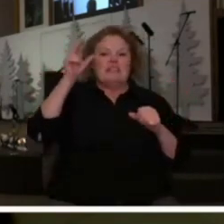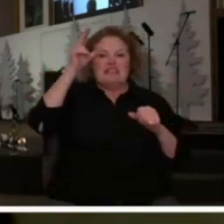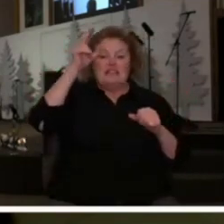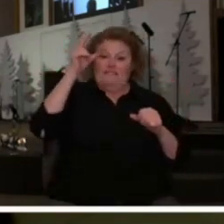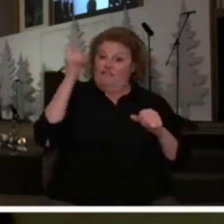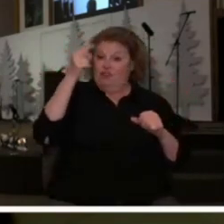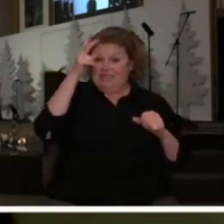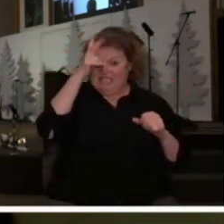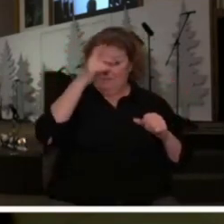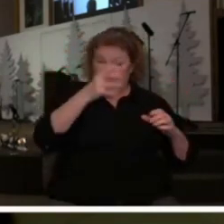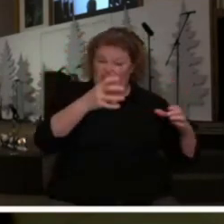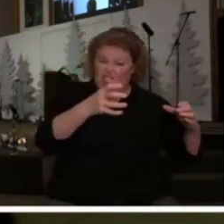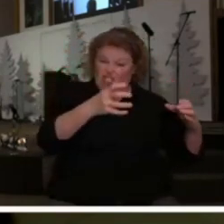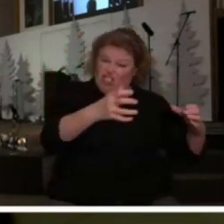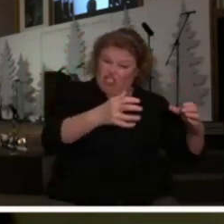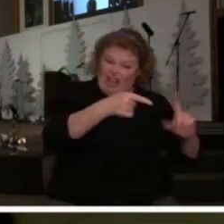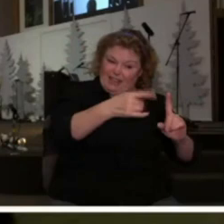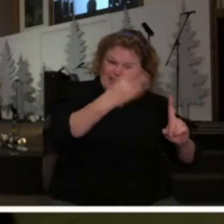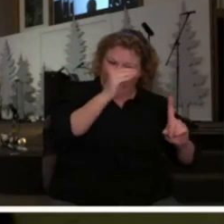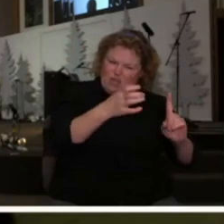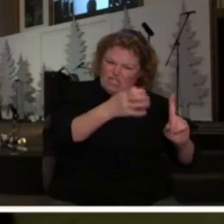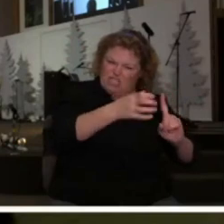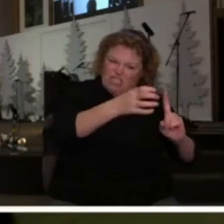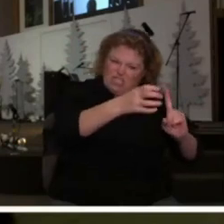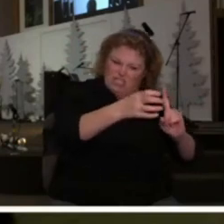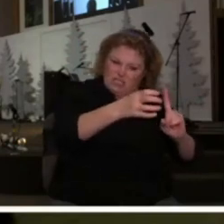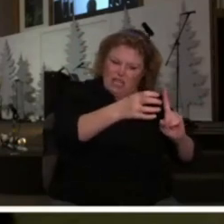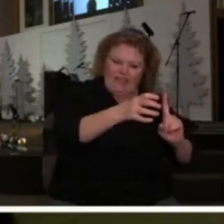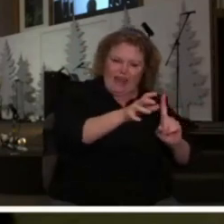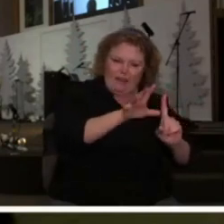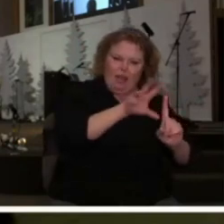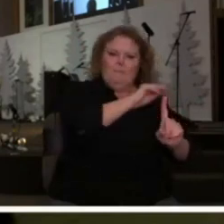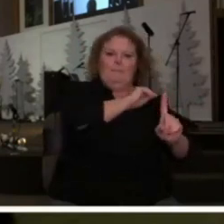violently he's set free and he left that evening